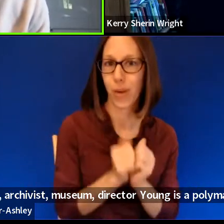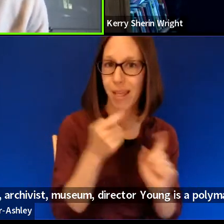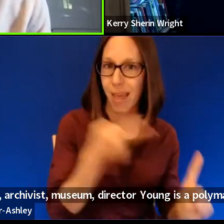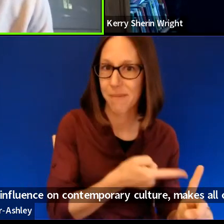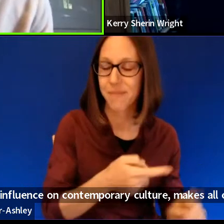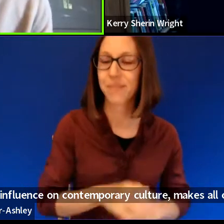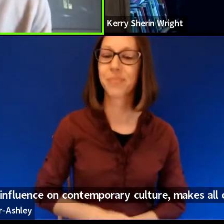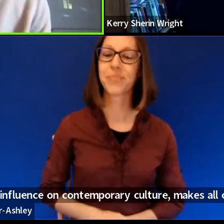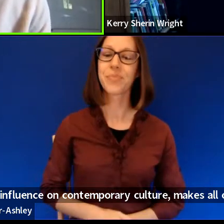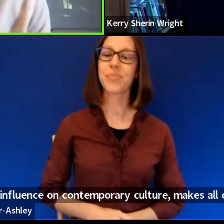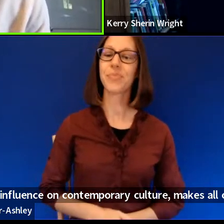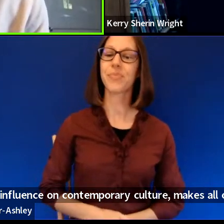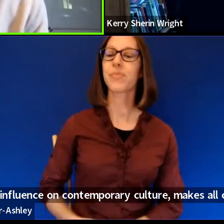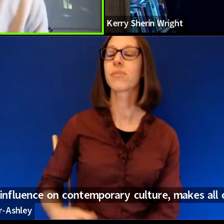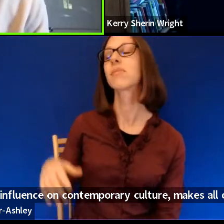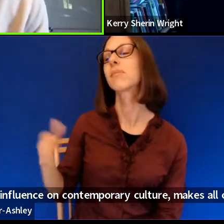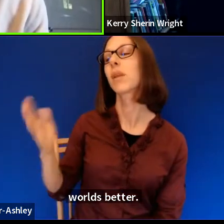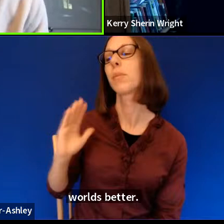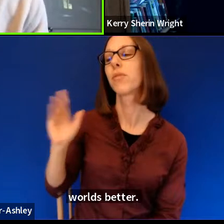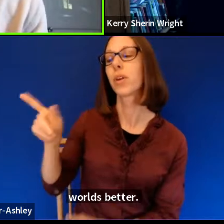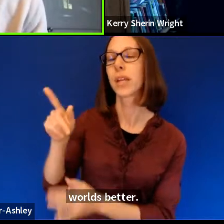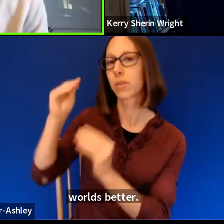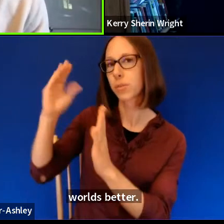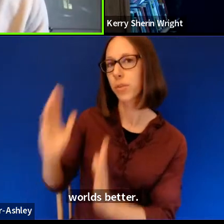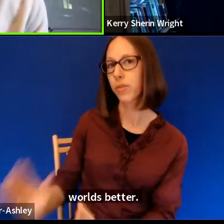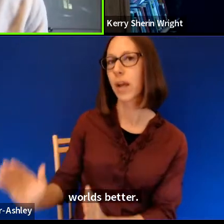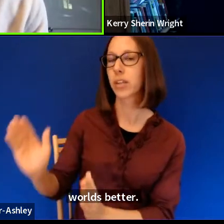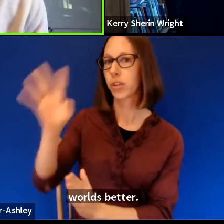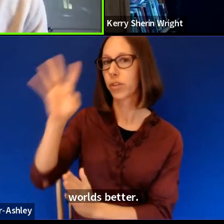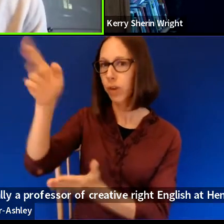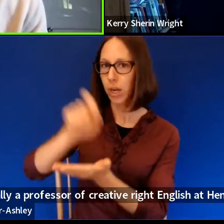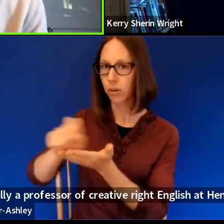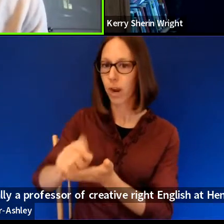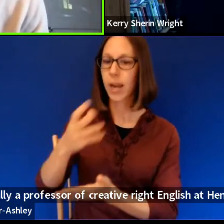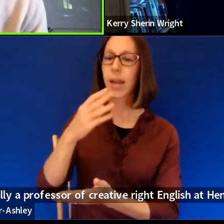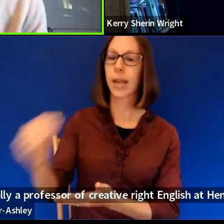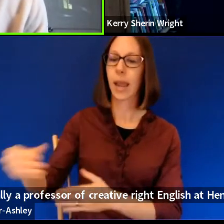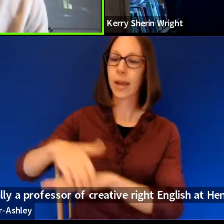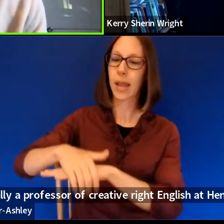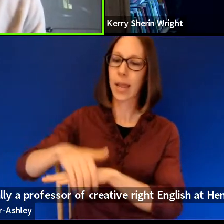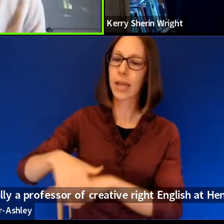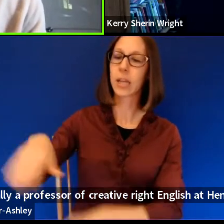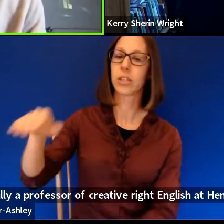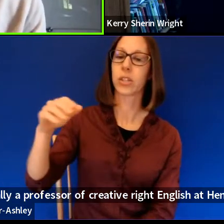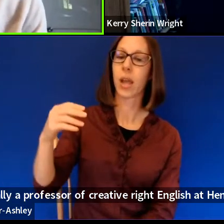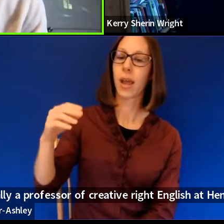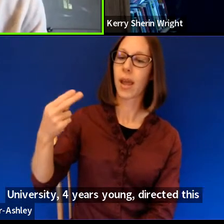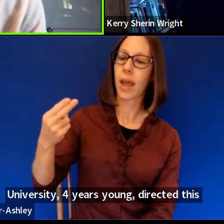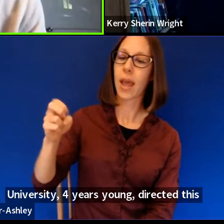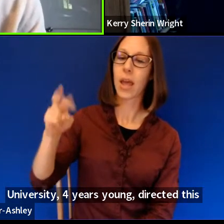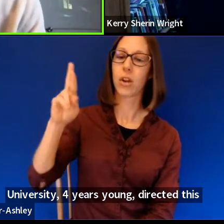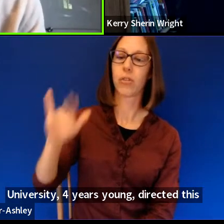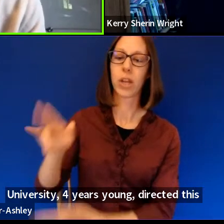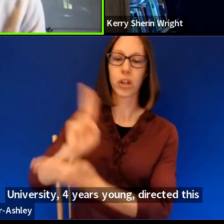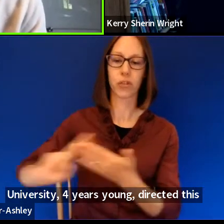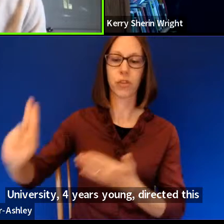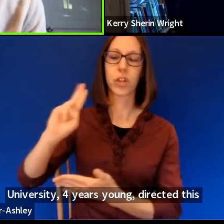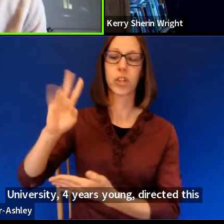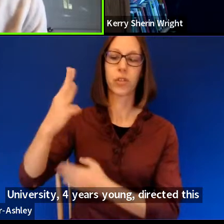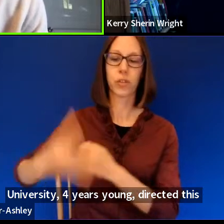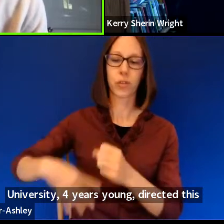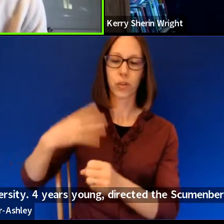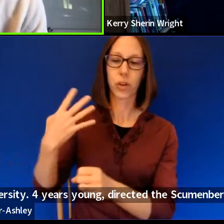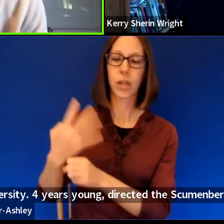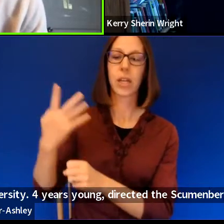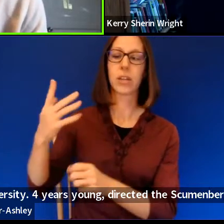Formerly a professor of creative writing and English at Emory University, for four years, Young directed the Schumenberg Center for Research in Black